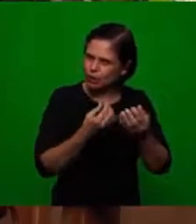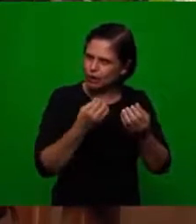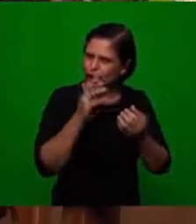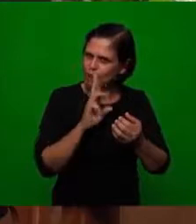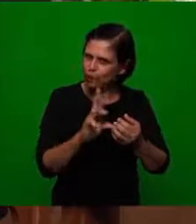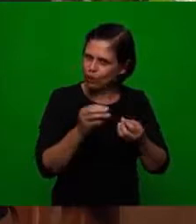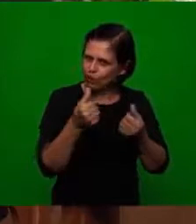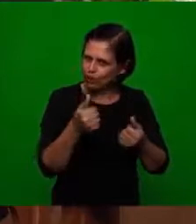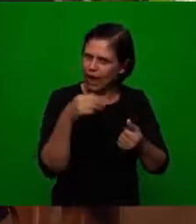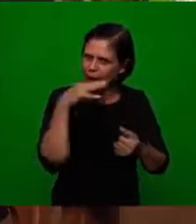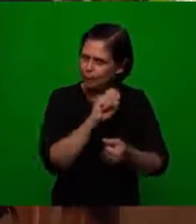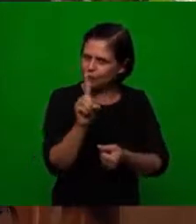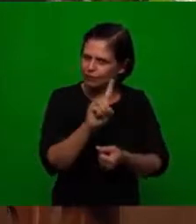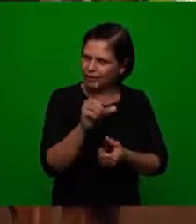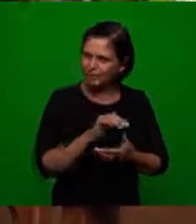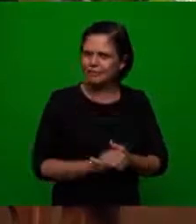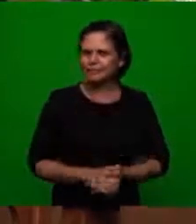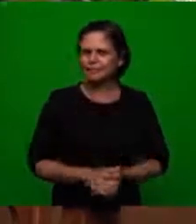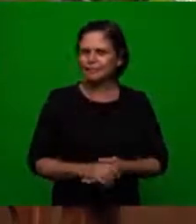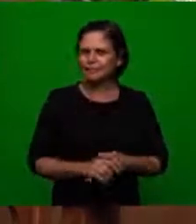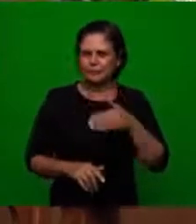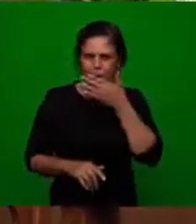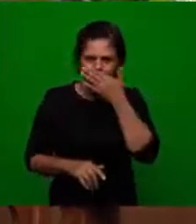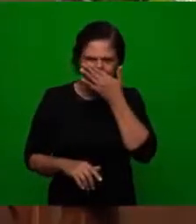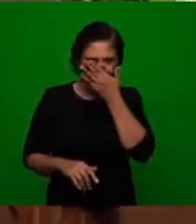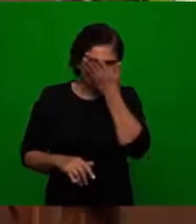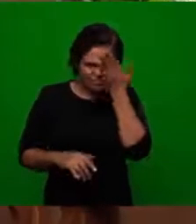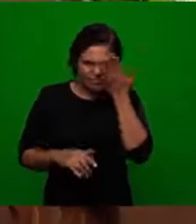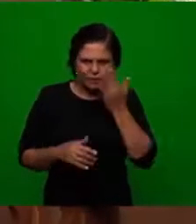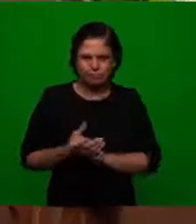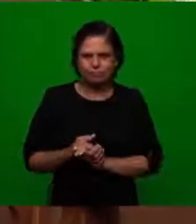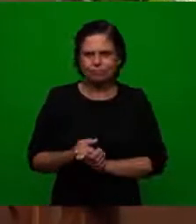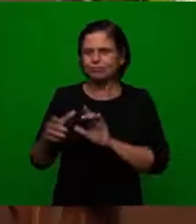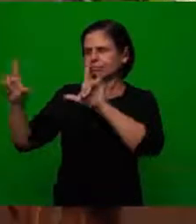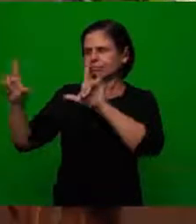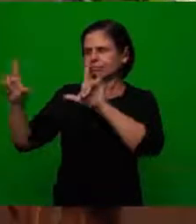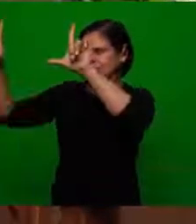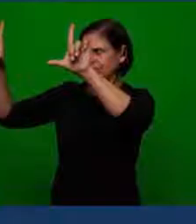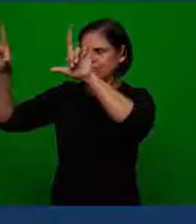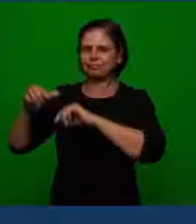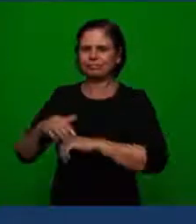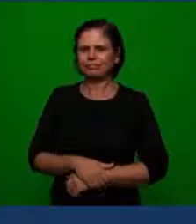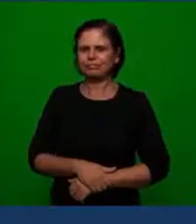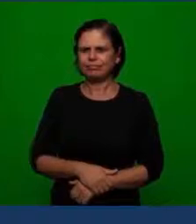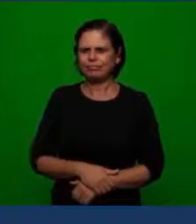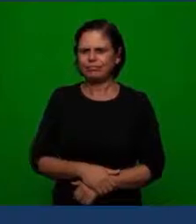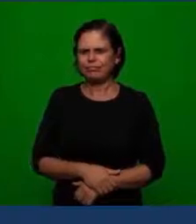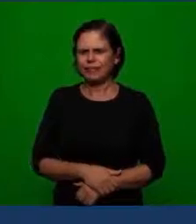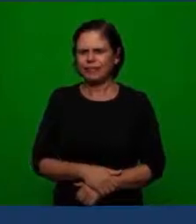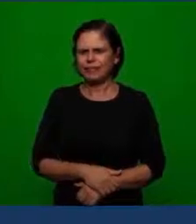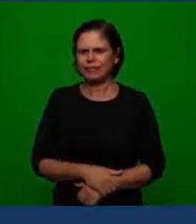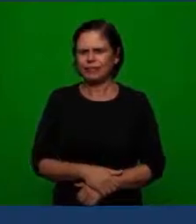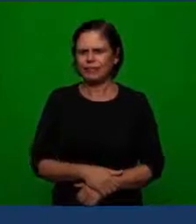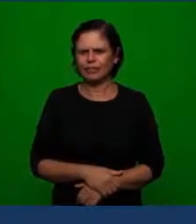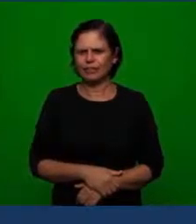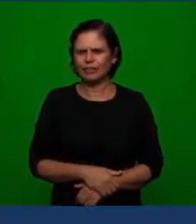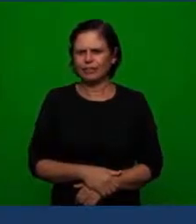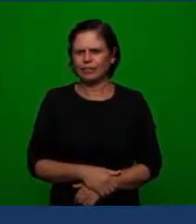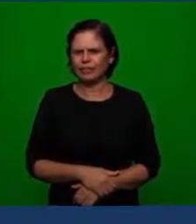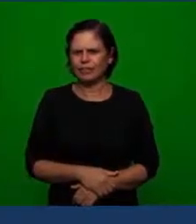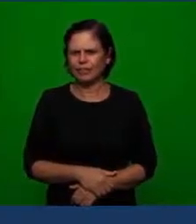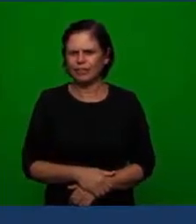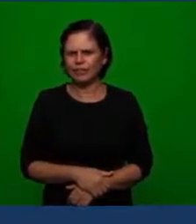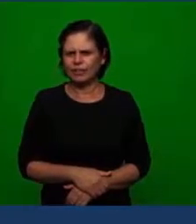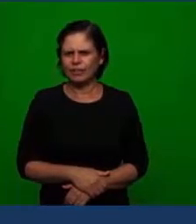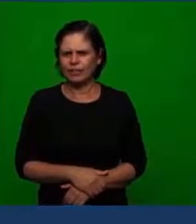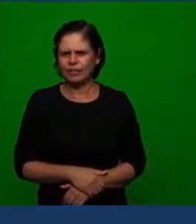the answer don't be hasty it's going to be on the board or remain on the board and I